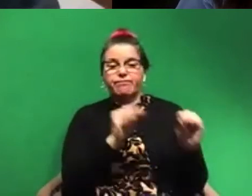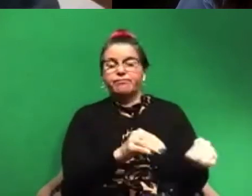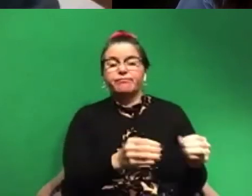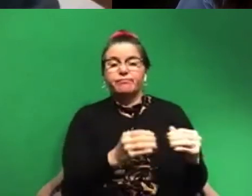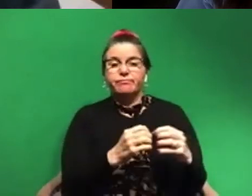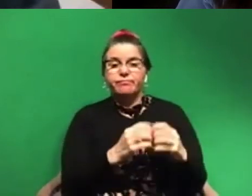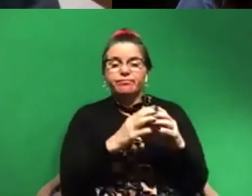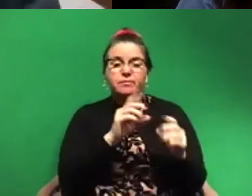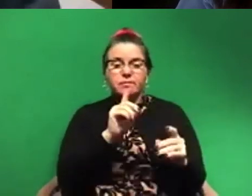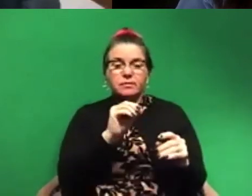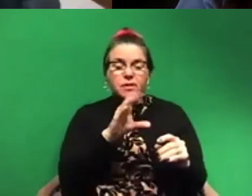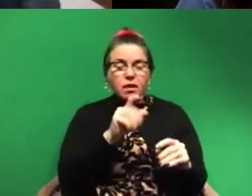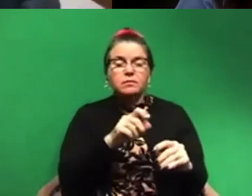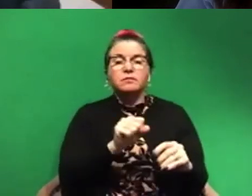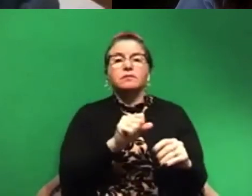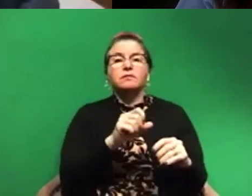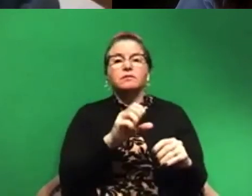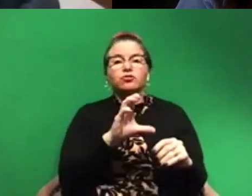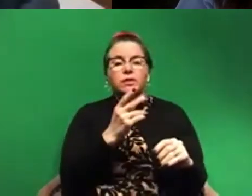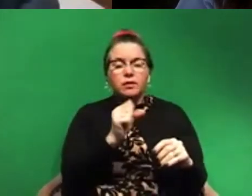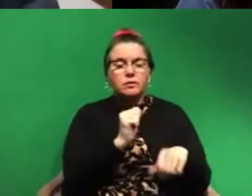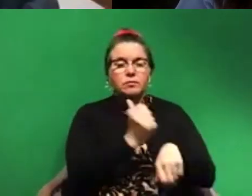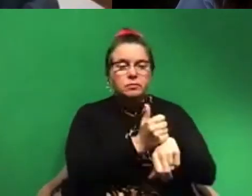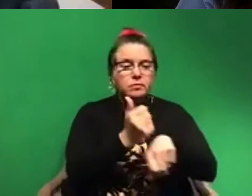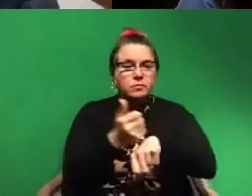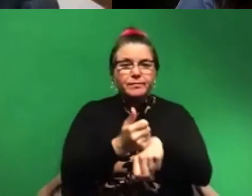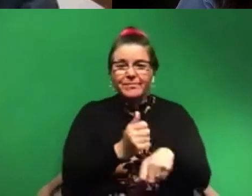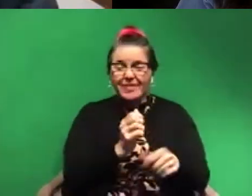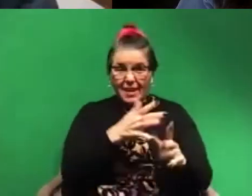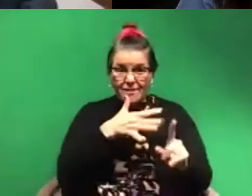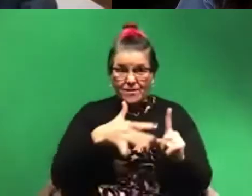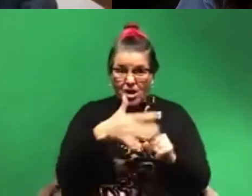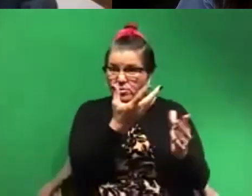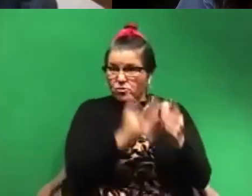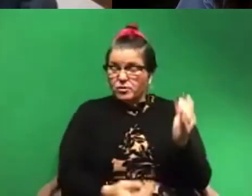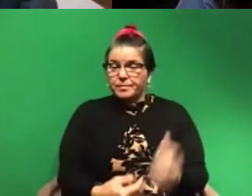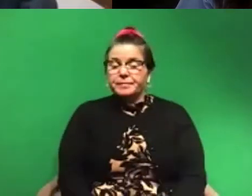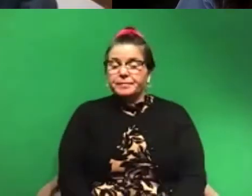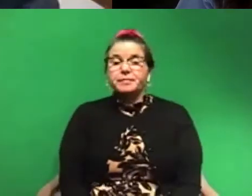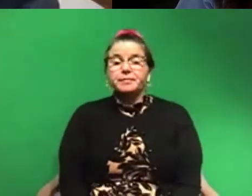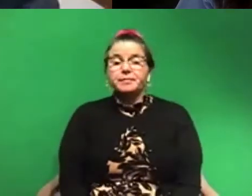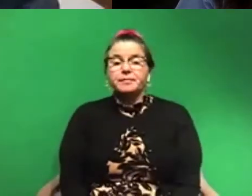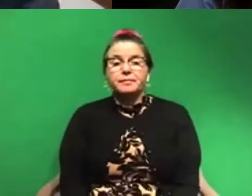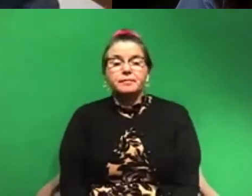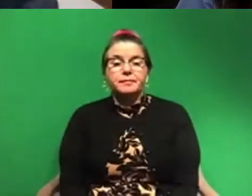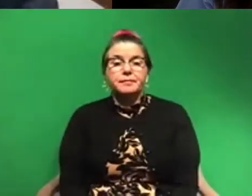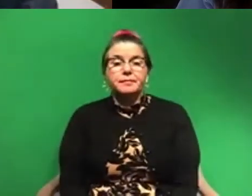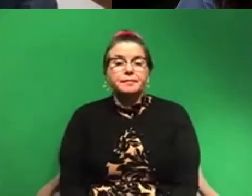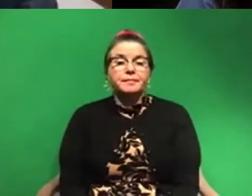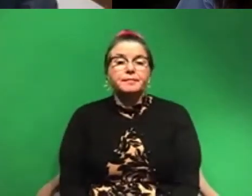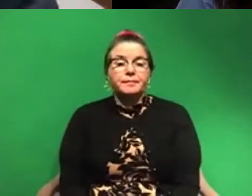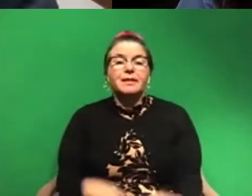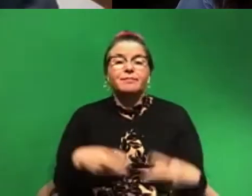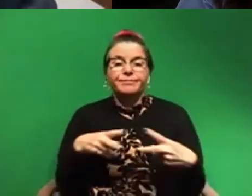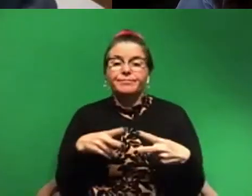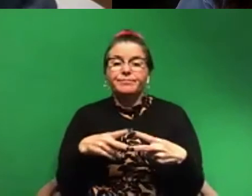channels. And so that environment is no longer there. Um, the environment that used to be there. So that's the other threat. The other threat is, uh,